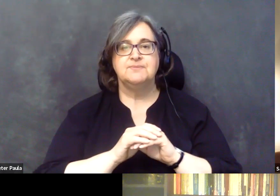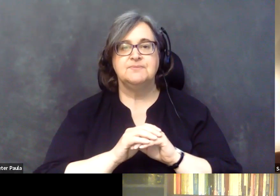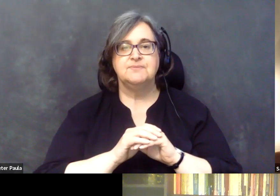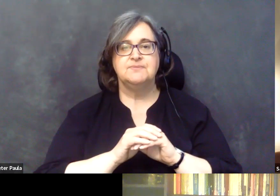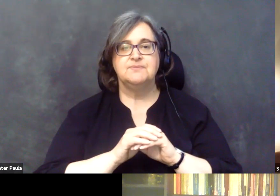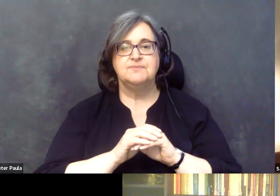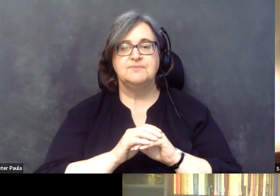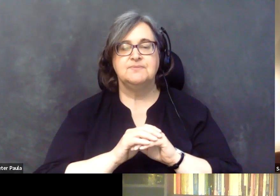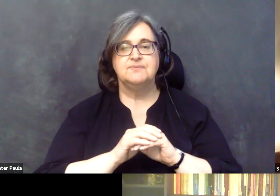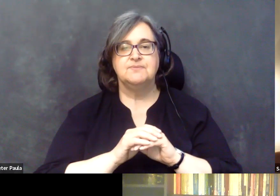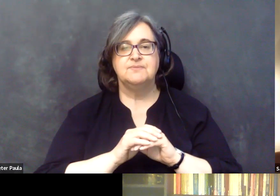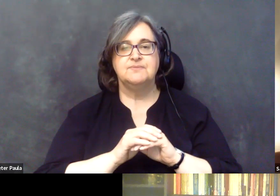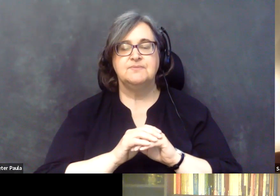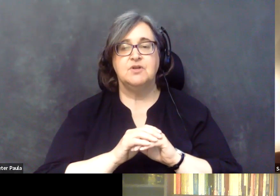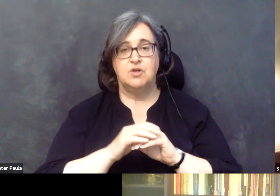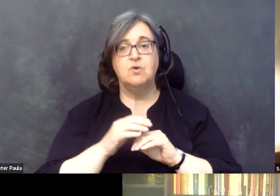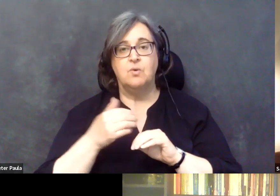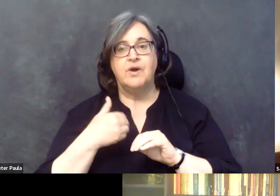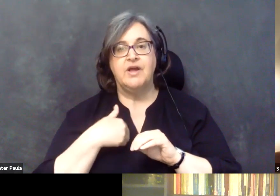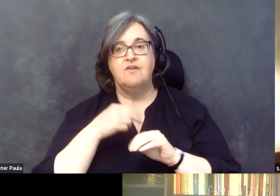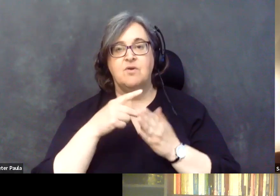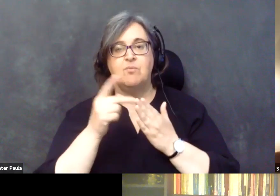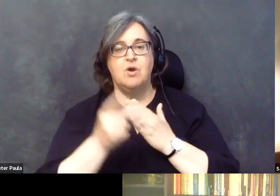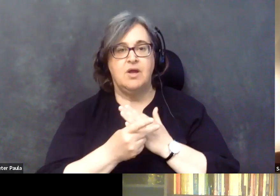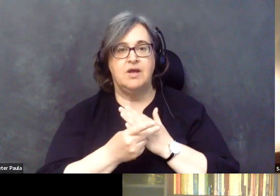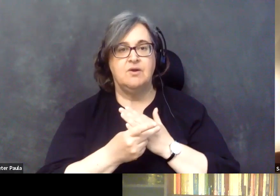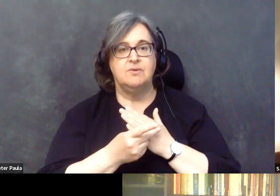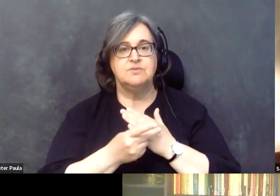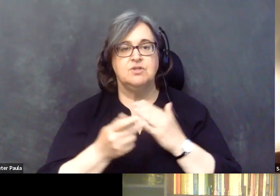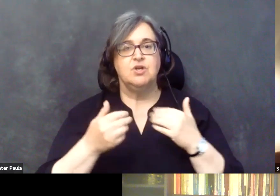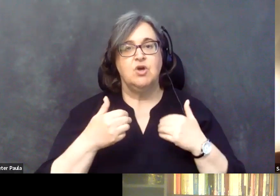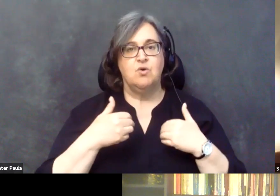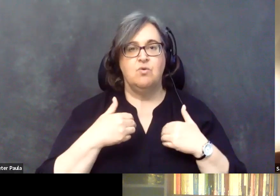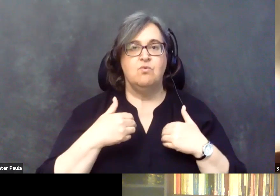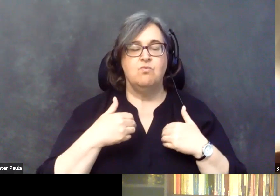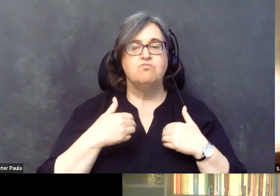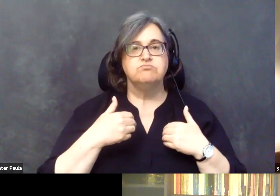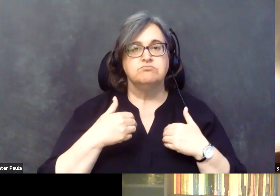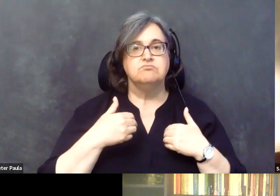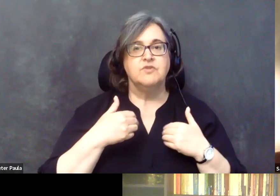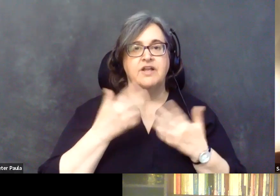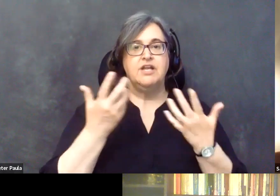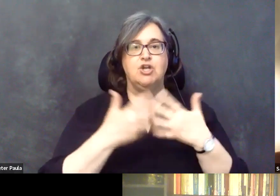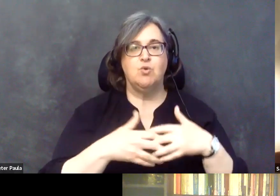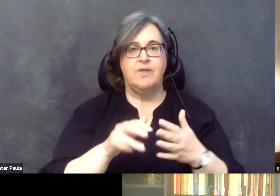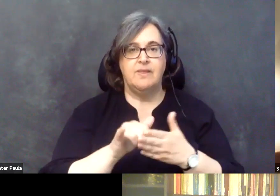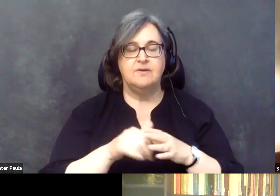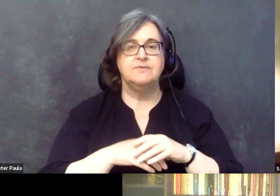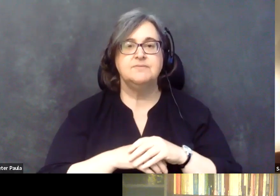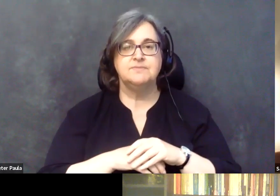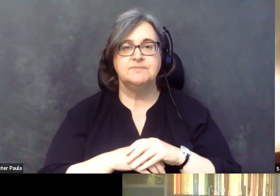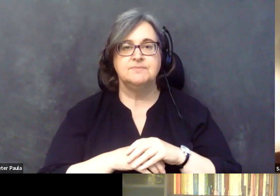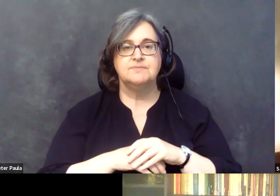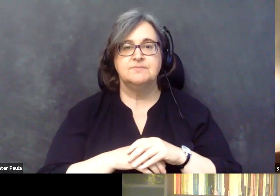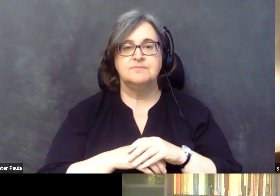in fact, there are programs, there are platforms, uh, that integrates that. So basically